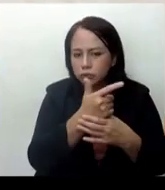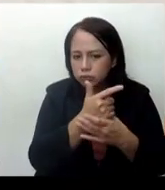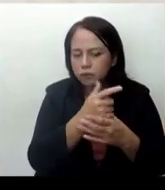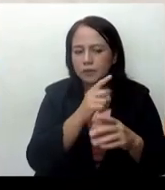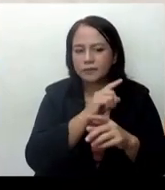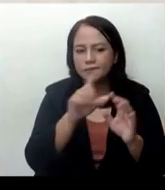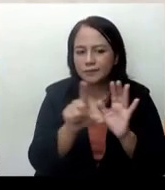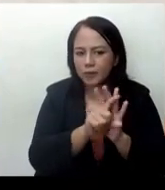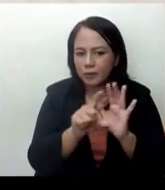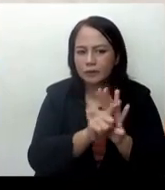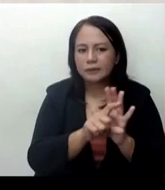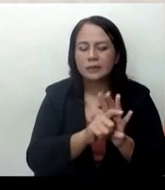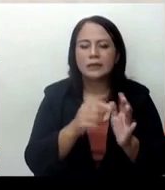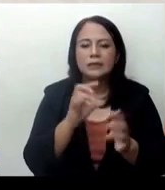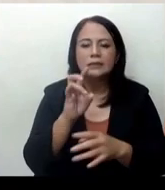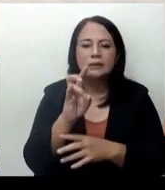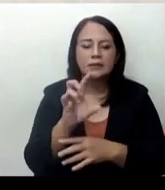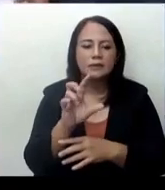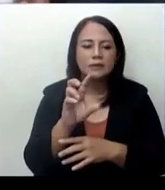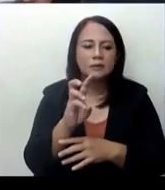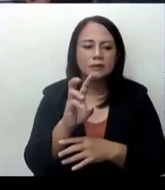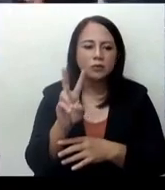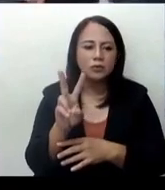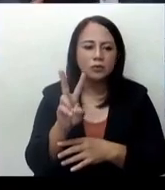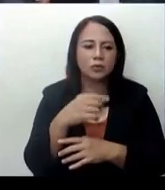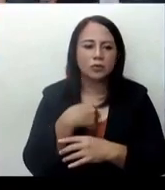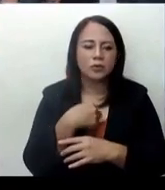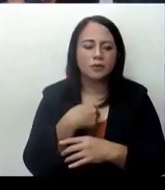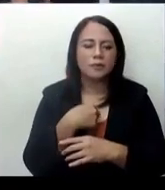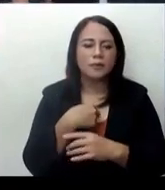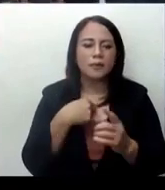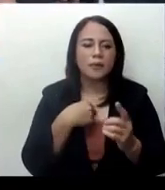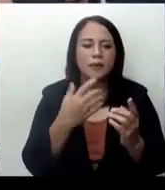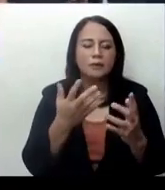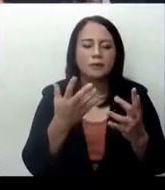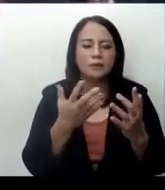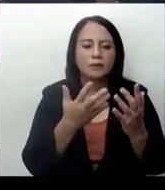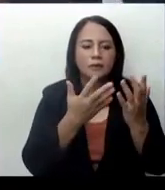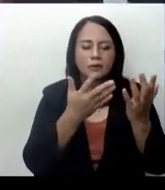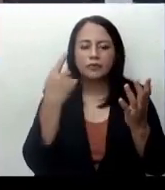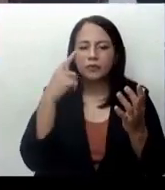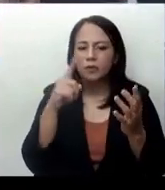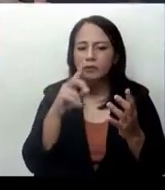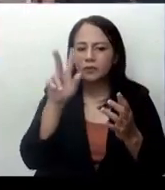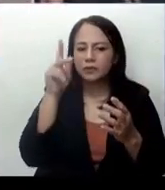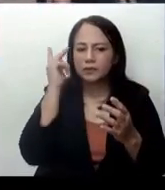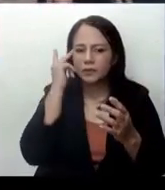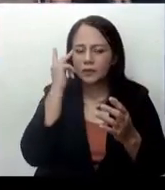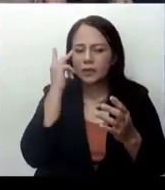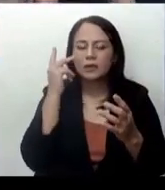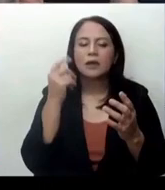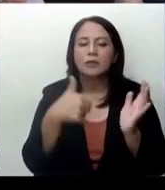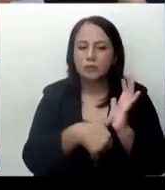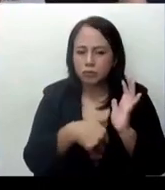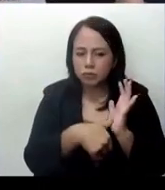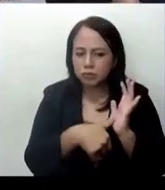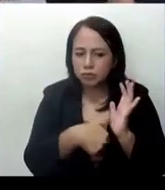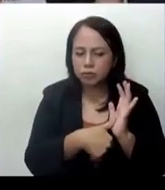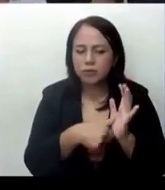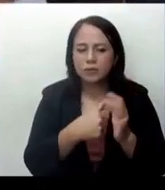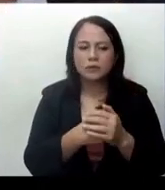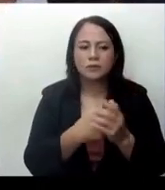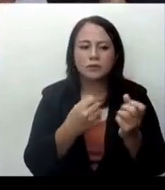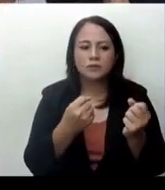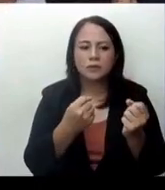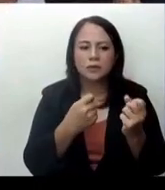762,000 vacant positions will be filled in the forthcoming political exercise with over a million candidates who are